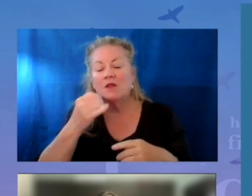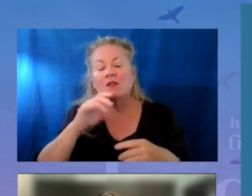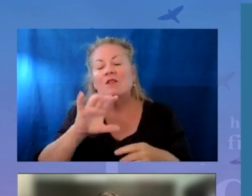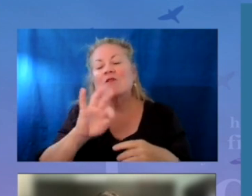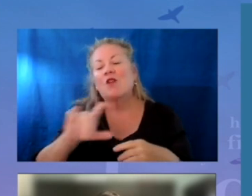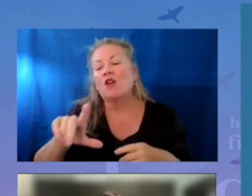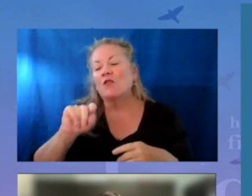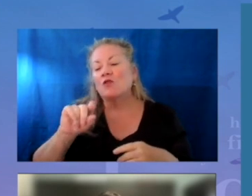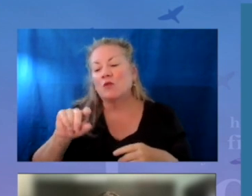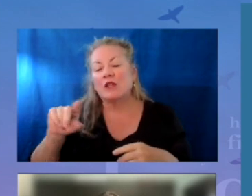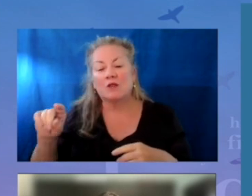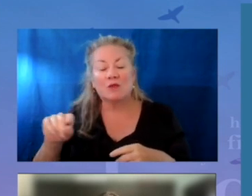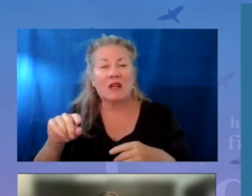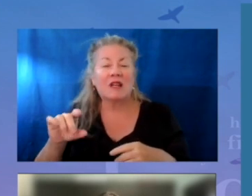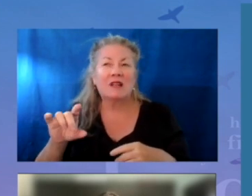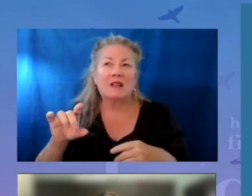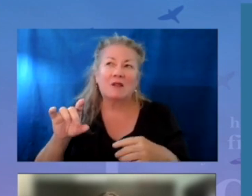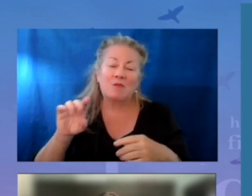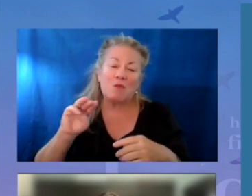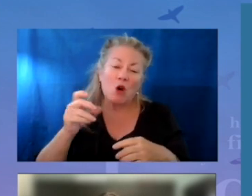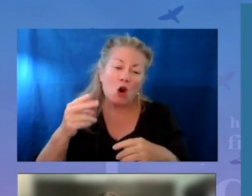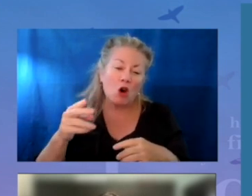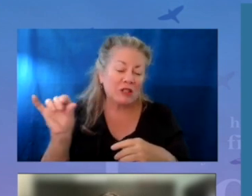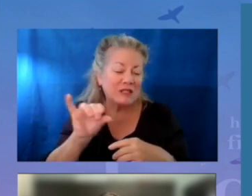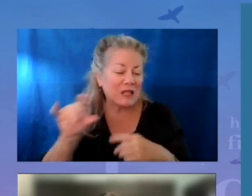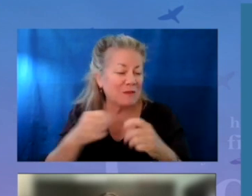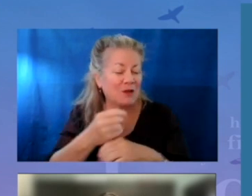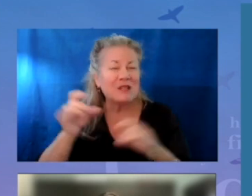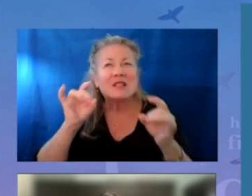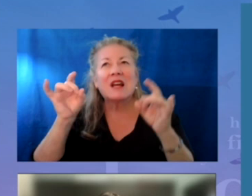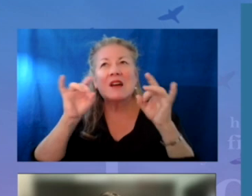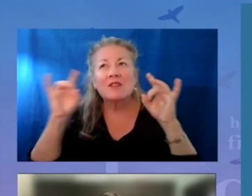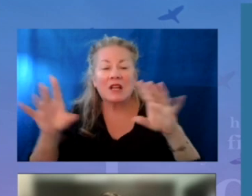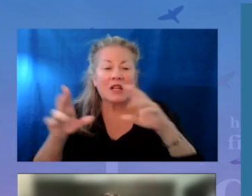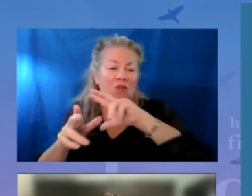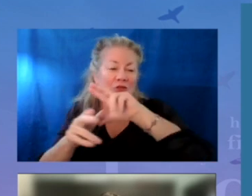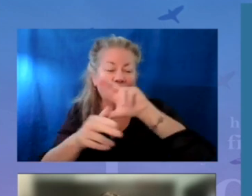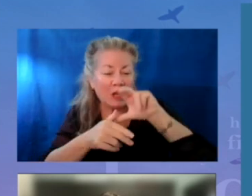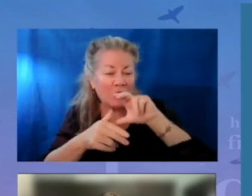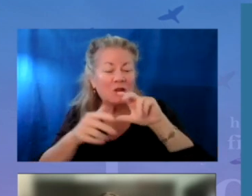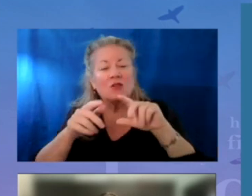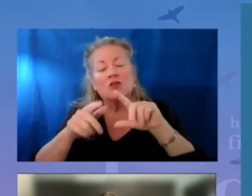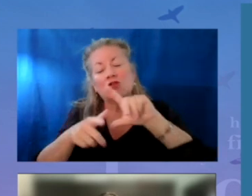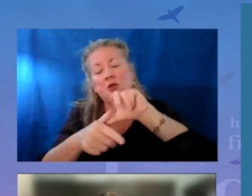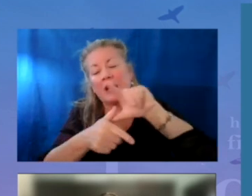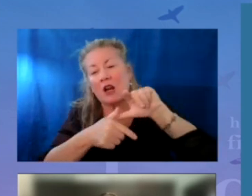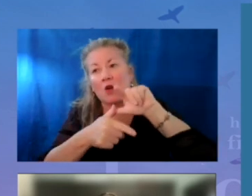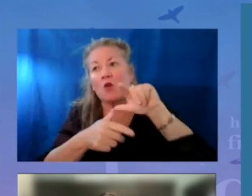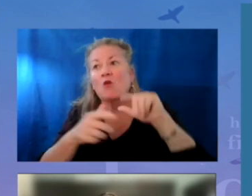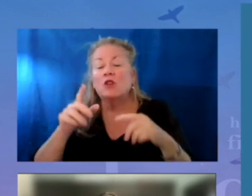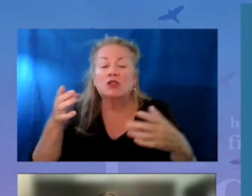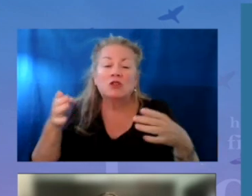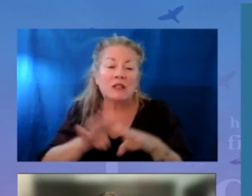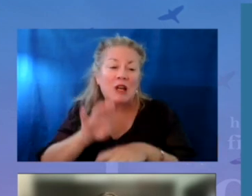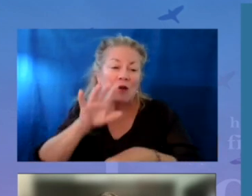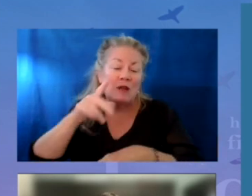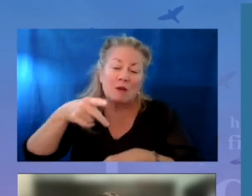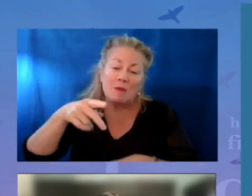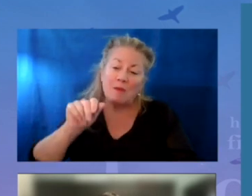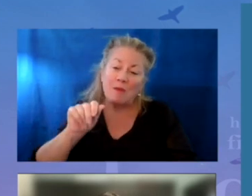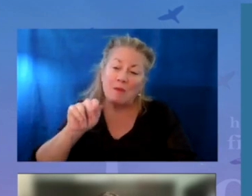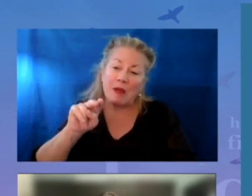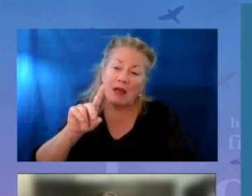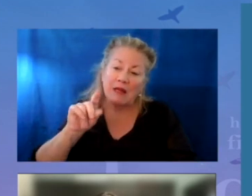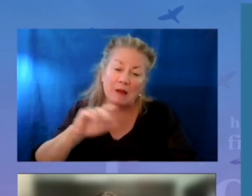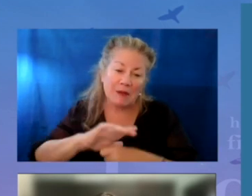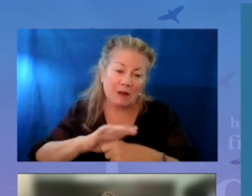experienced devastating tornadoes in March of the same year, and that was followed closely by shutdowns due to the pandemic. We were concerned about